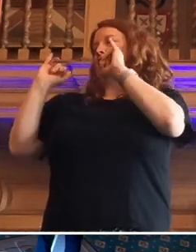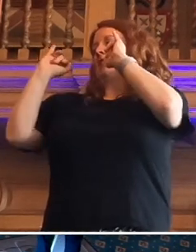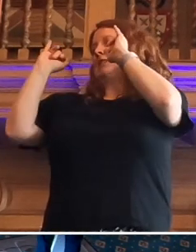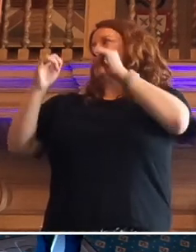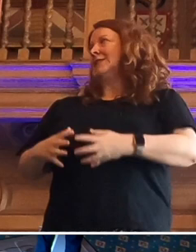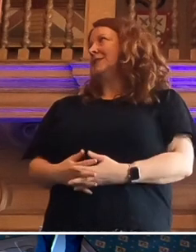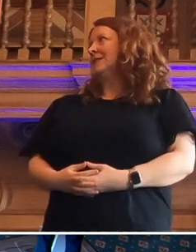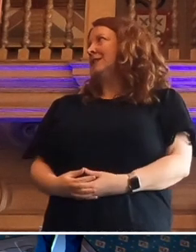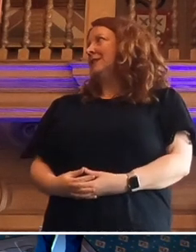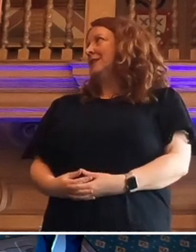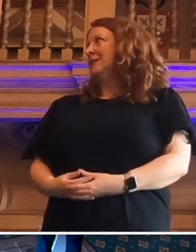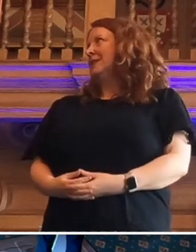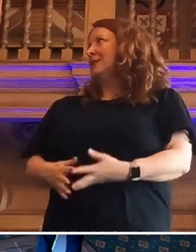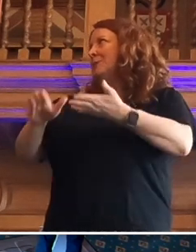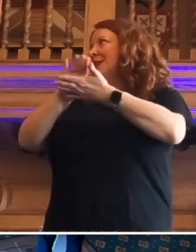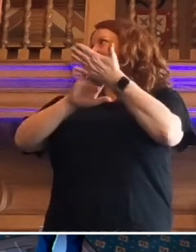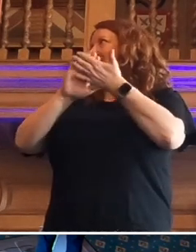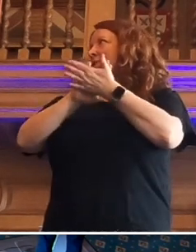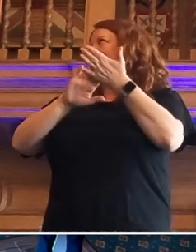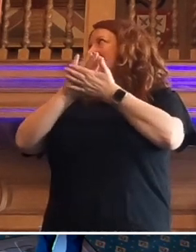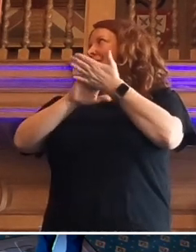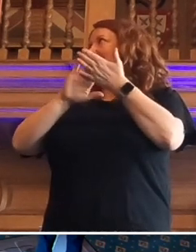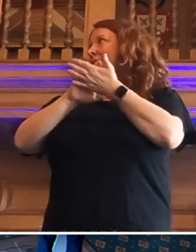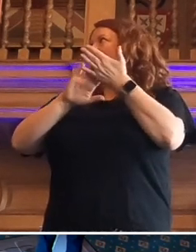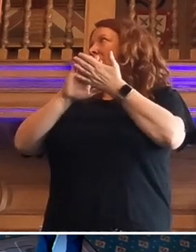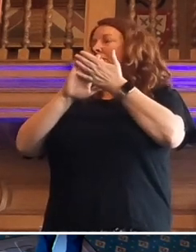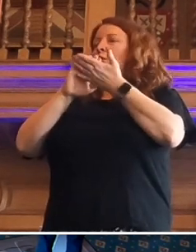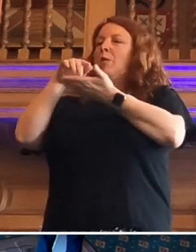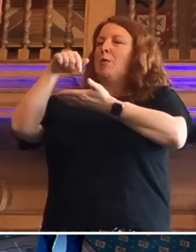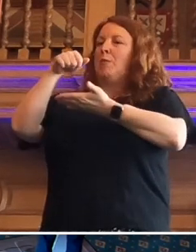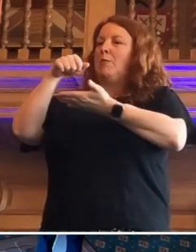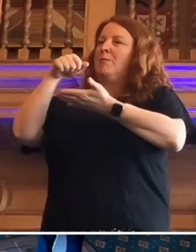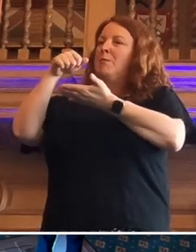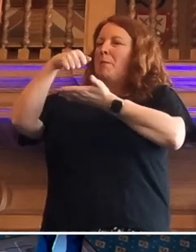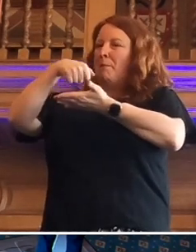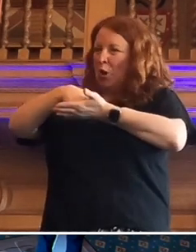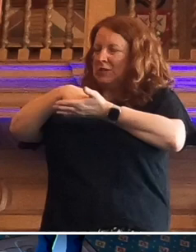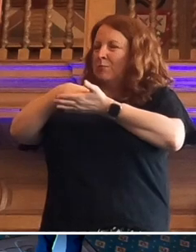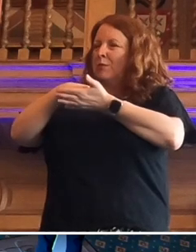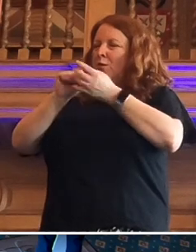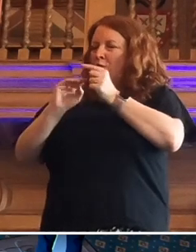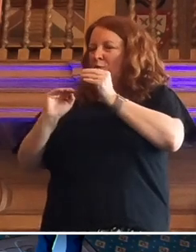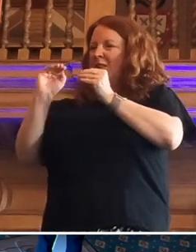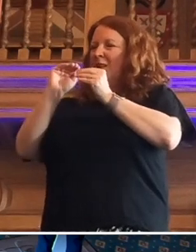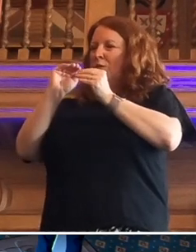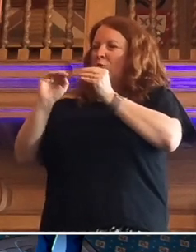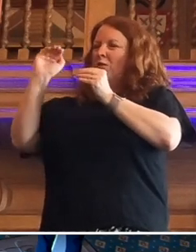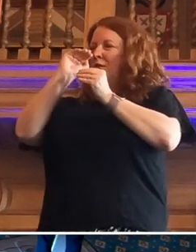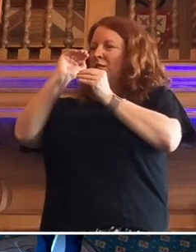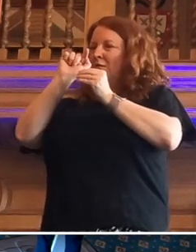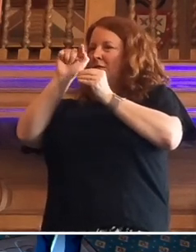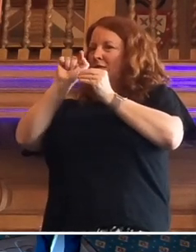So in other words, if you were in the bottom quintile, or the second bottom quintile, or even the third quintile,